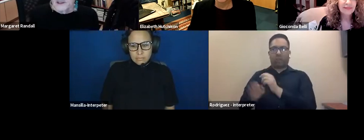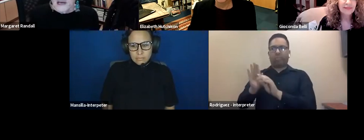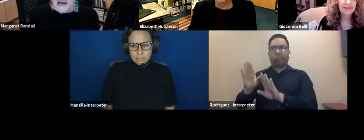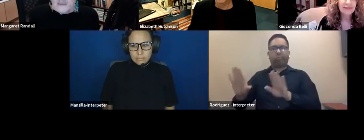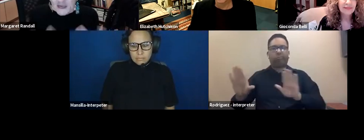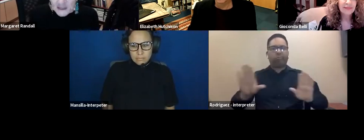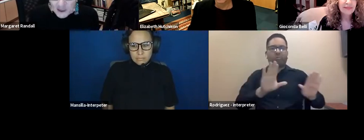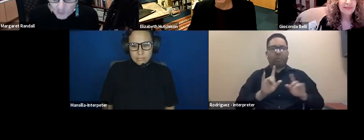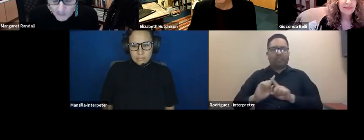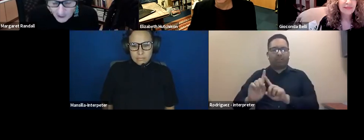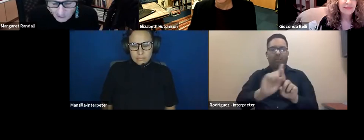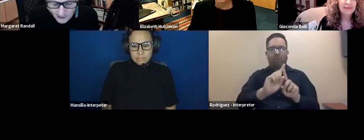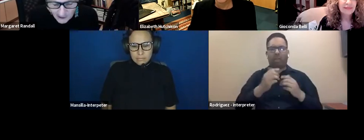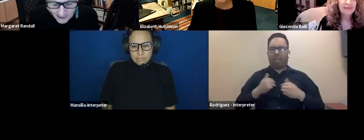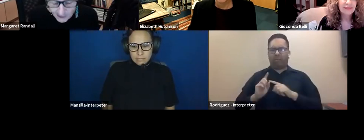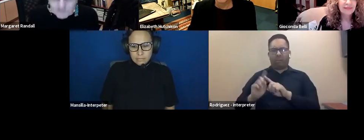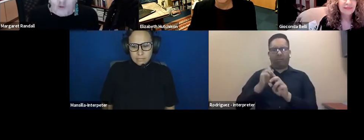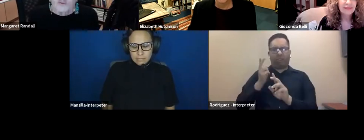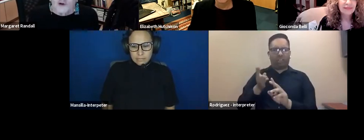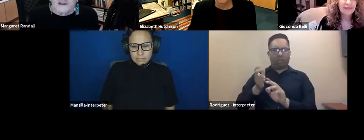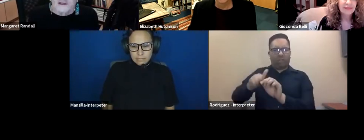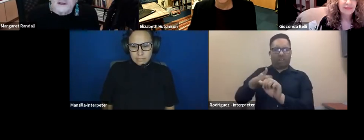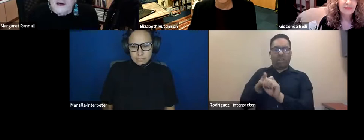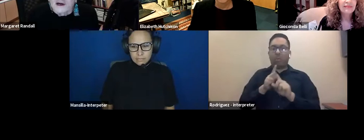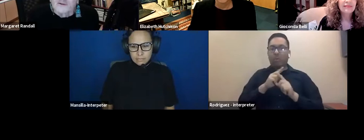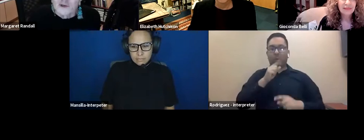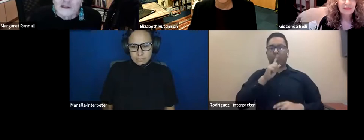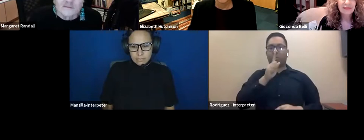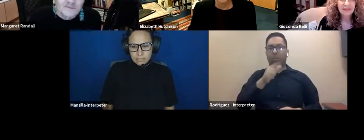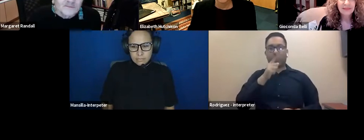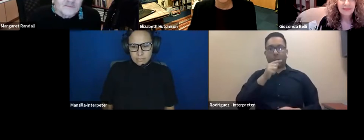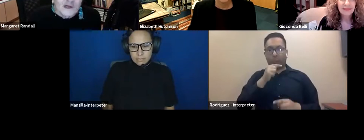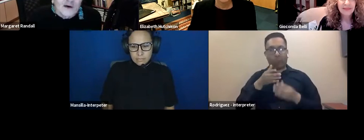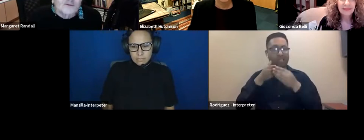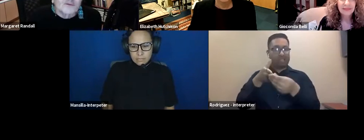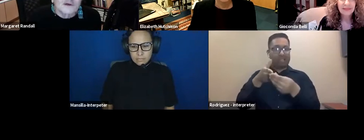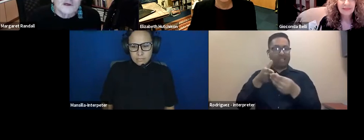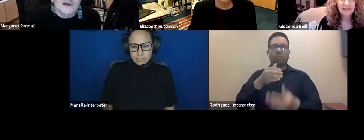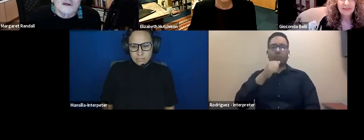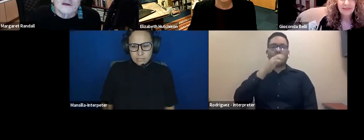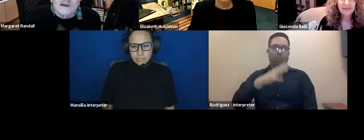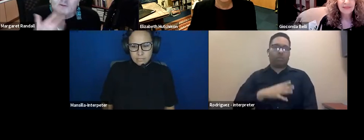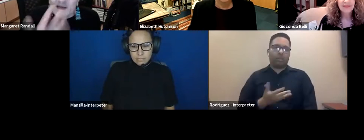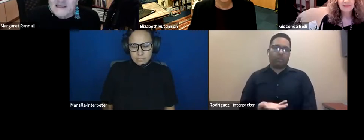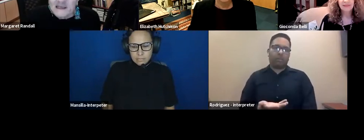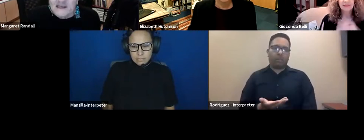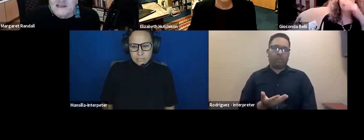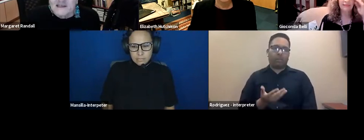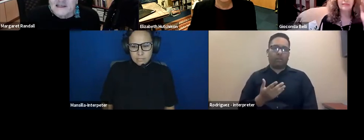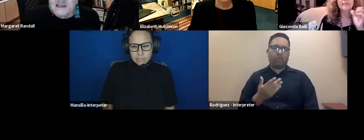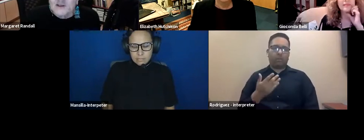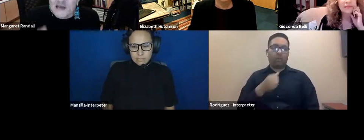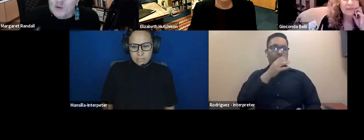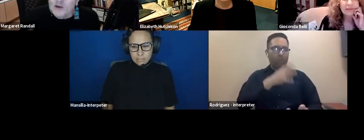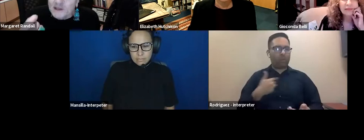histories. But I think that women are really at the forefront of, of addressing these,